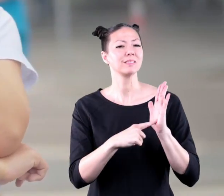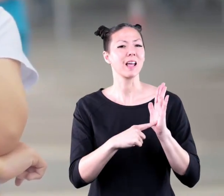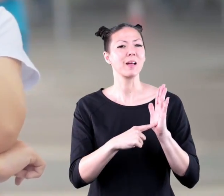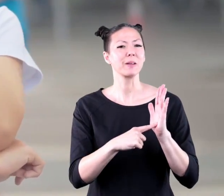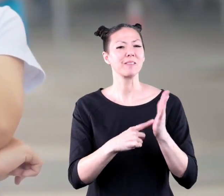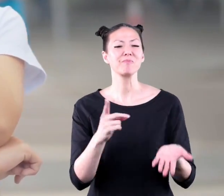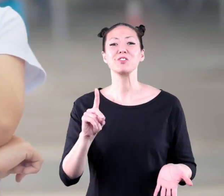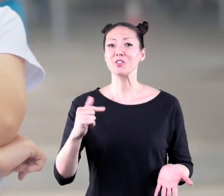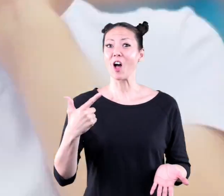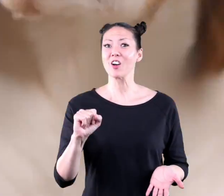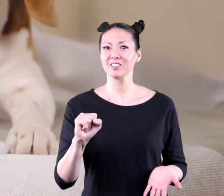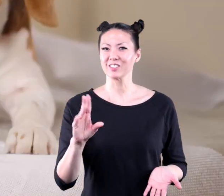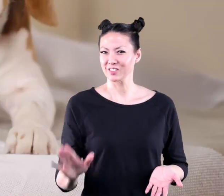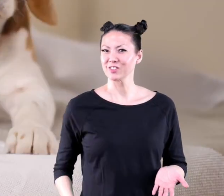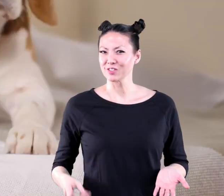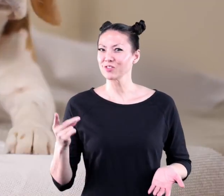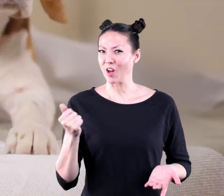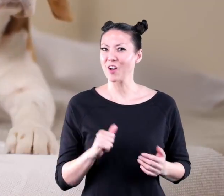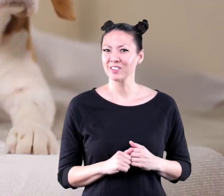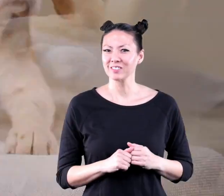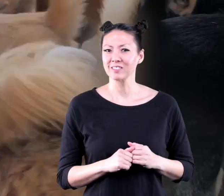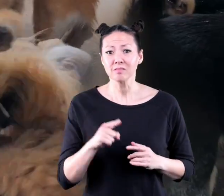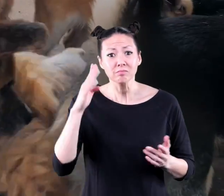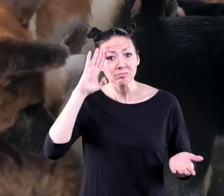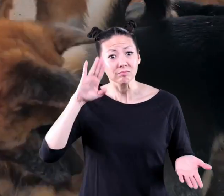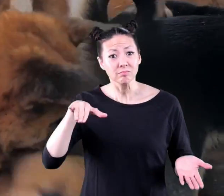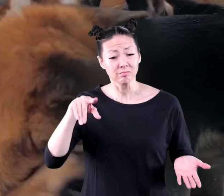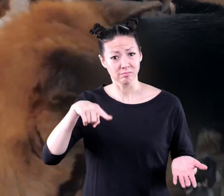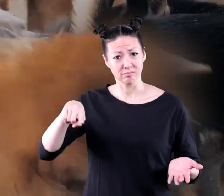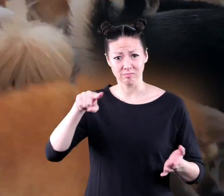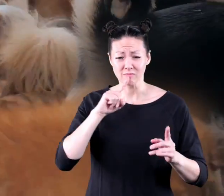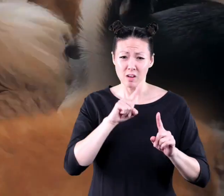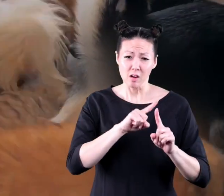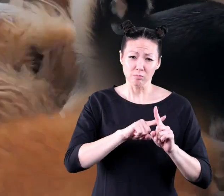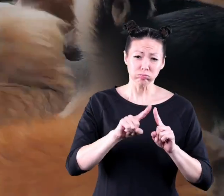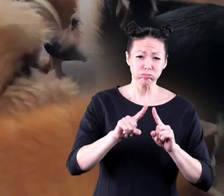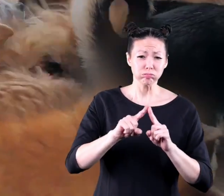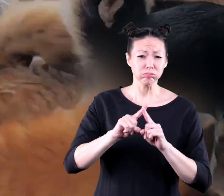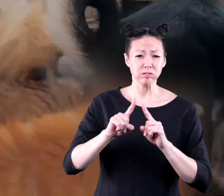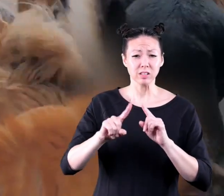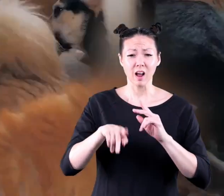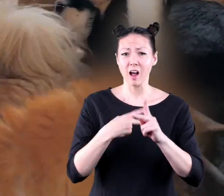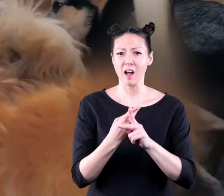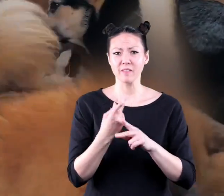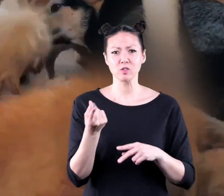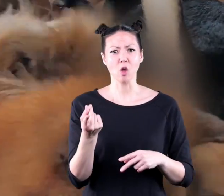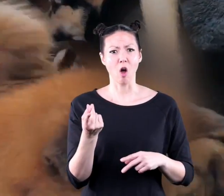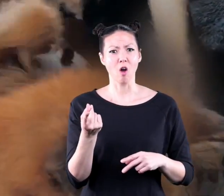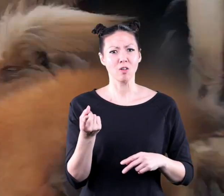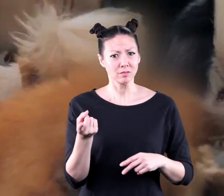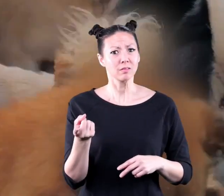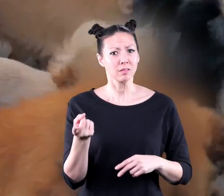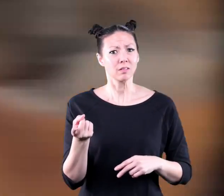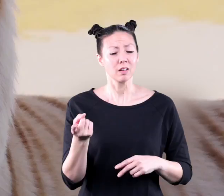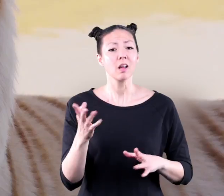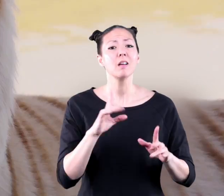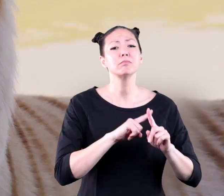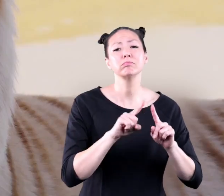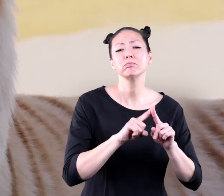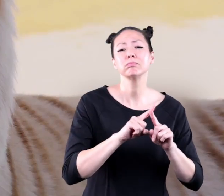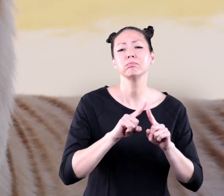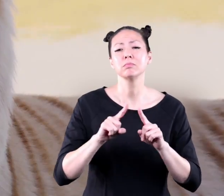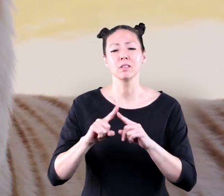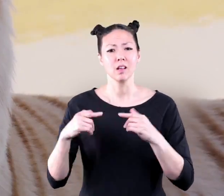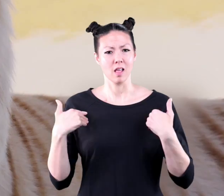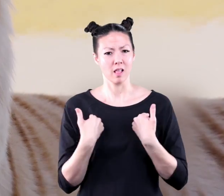earth for example dogs did you know that there are hundreds of different kinds of dogs now